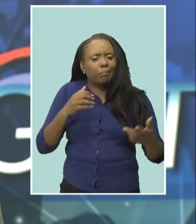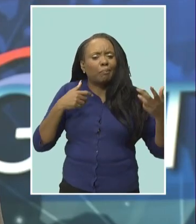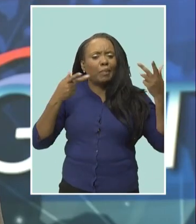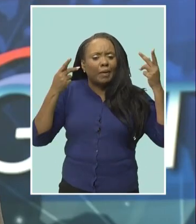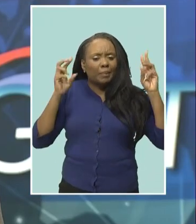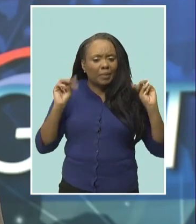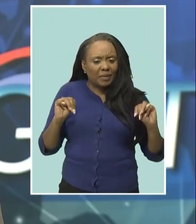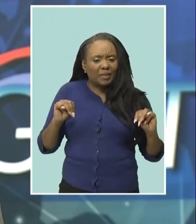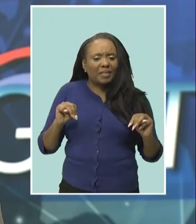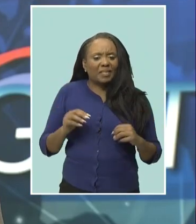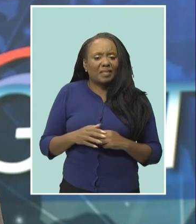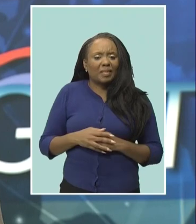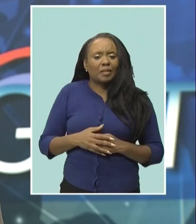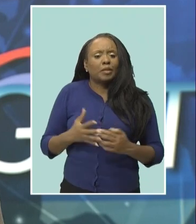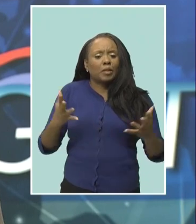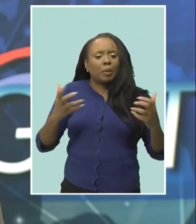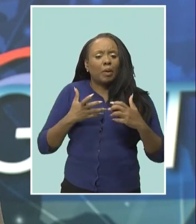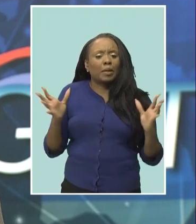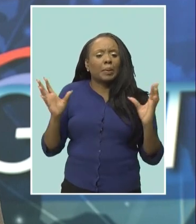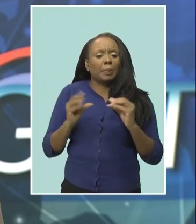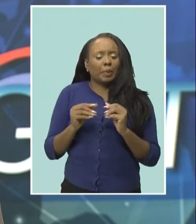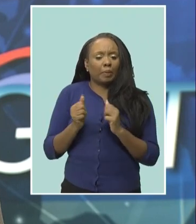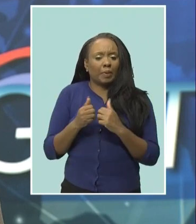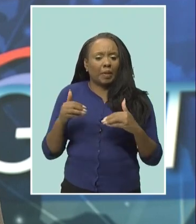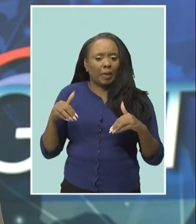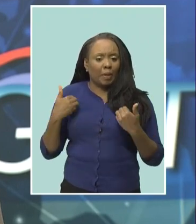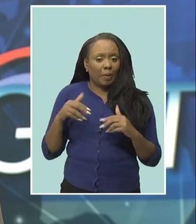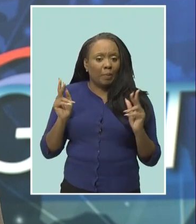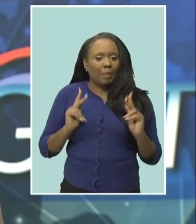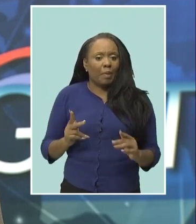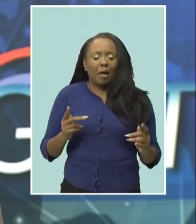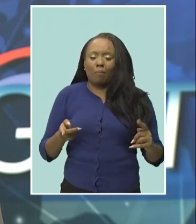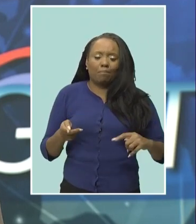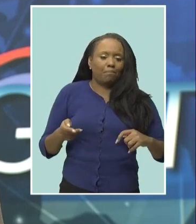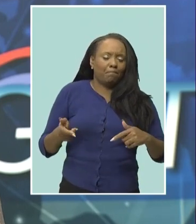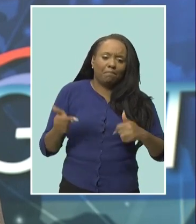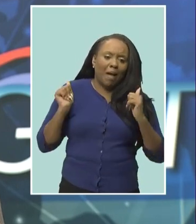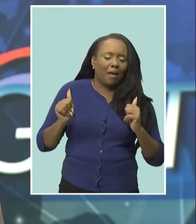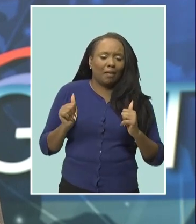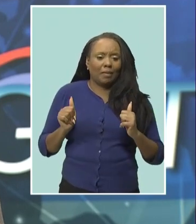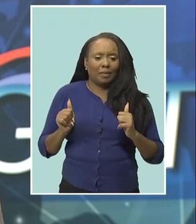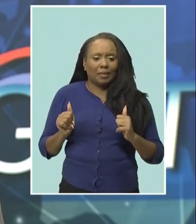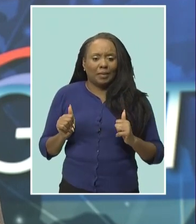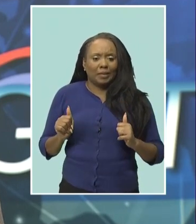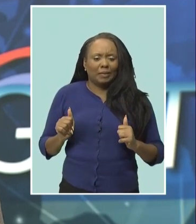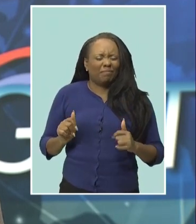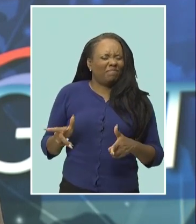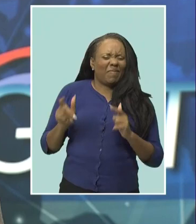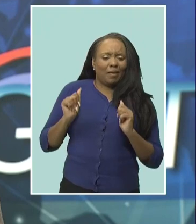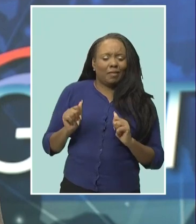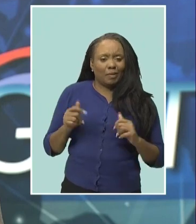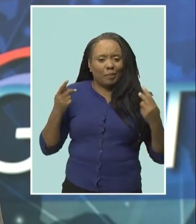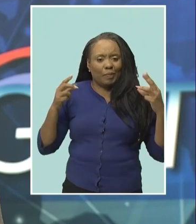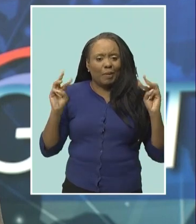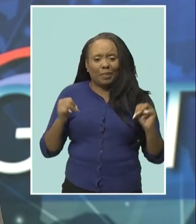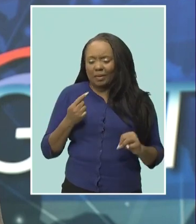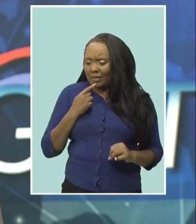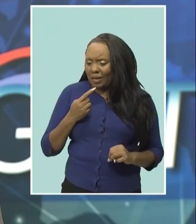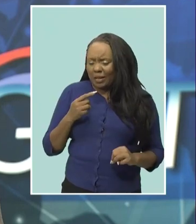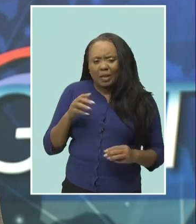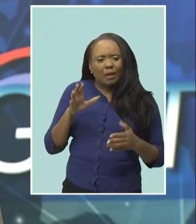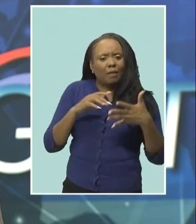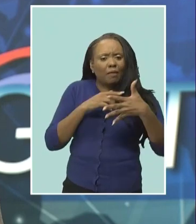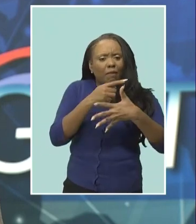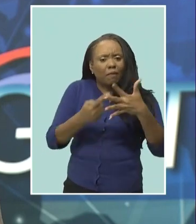act touched Prime Minister Motley so much she requested an immediate meeting with the youth Prime Minister Motley says the kindness shown by these